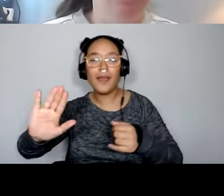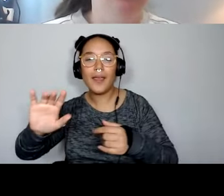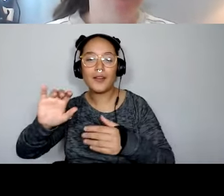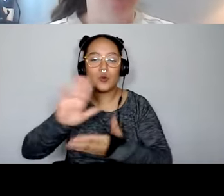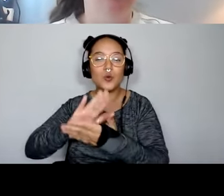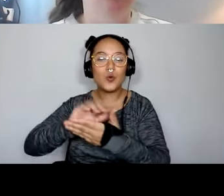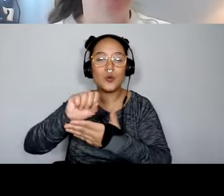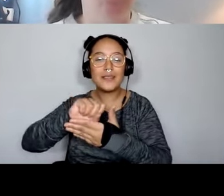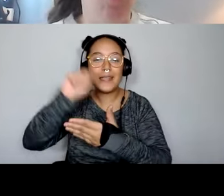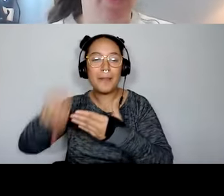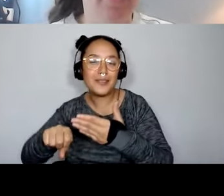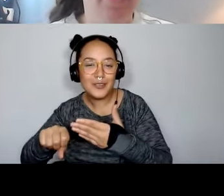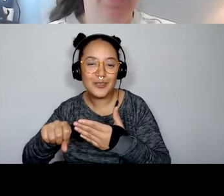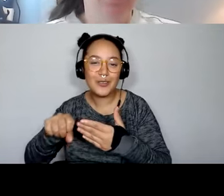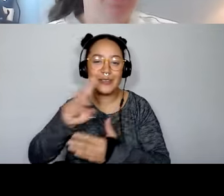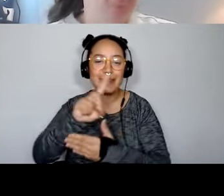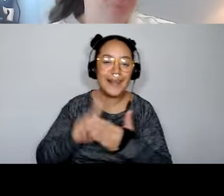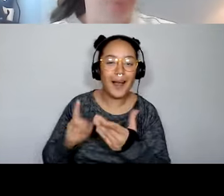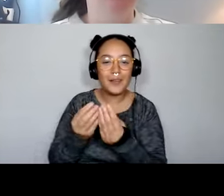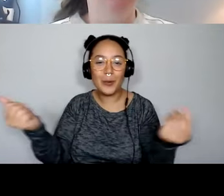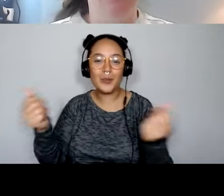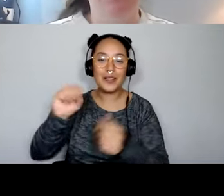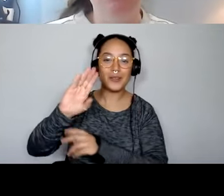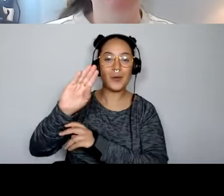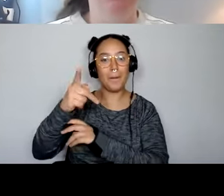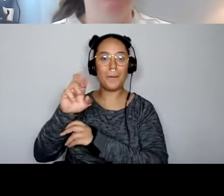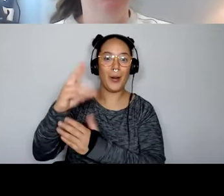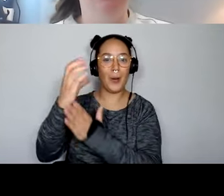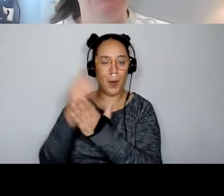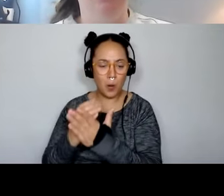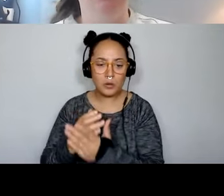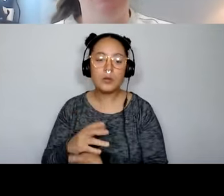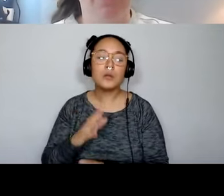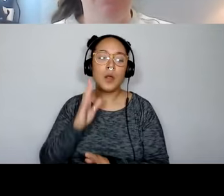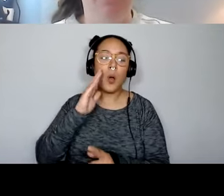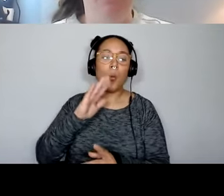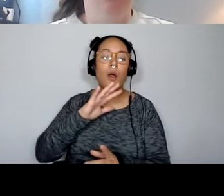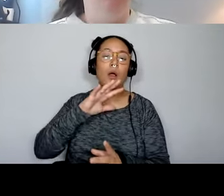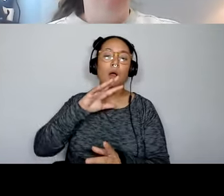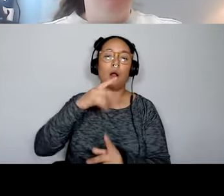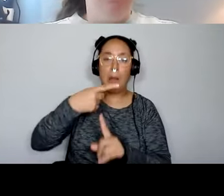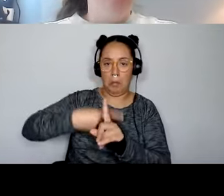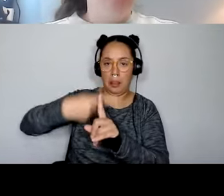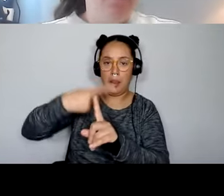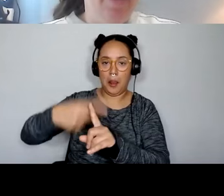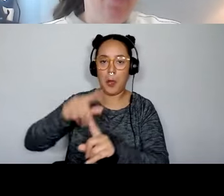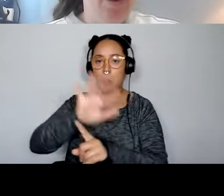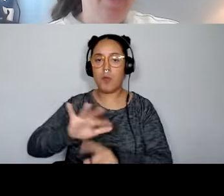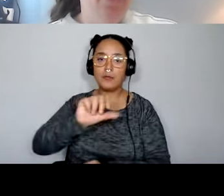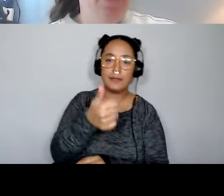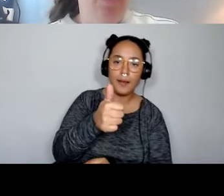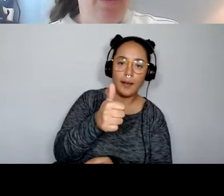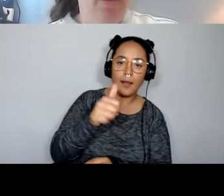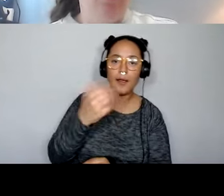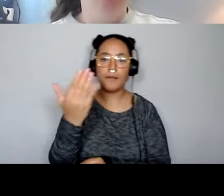design solution super course. And you'll be participating about 10 to 15 hours a month after December,